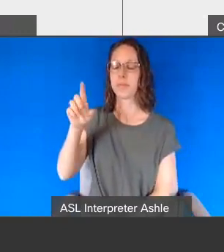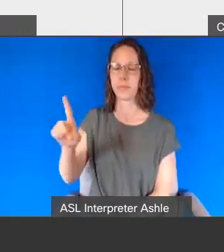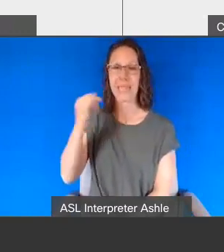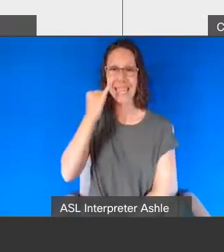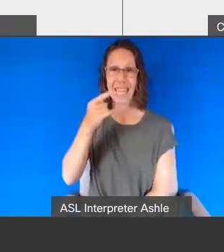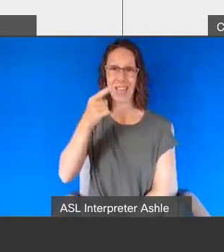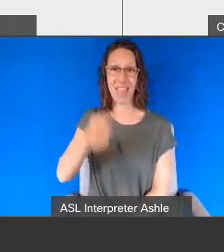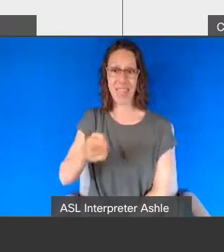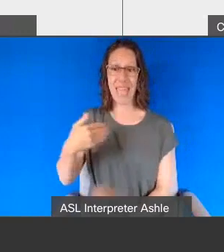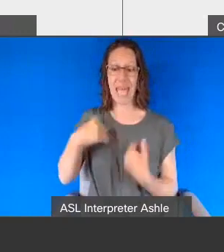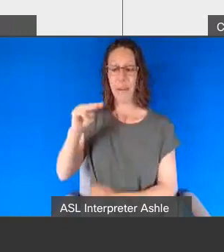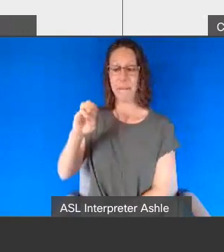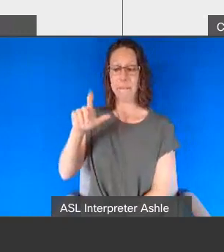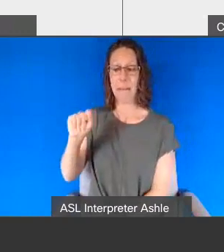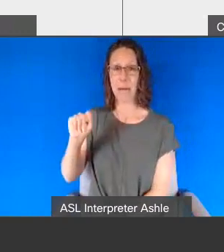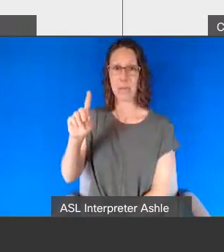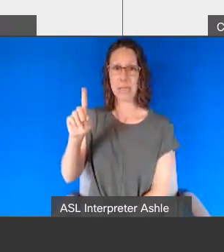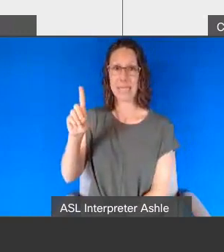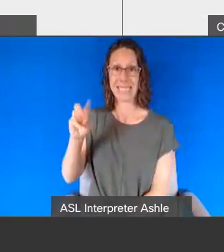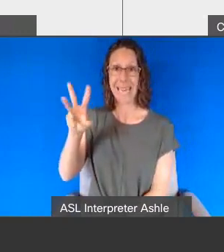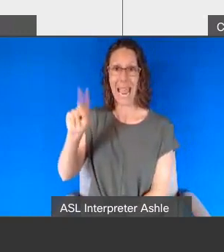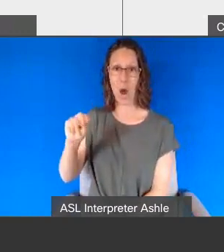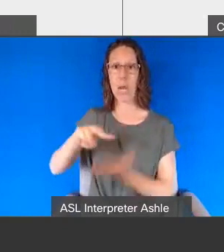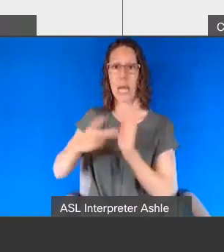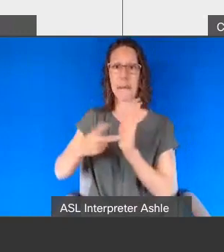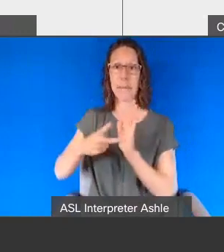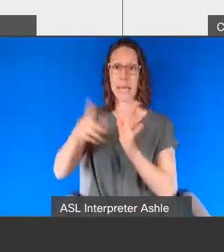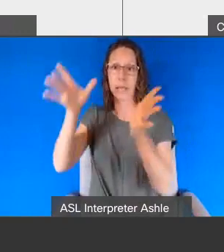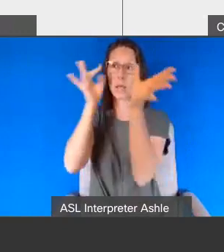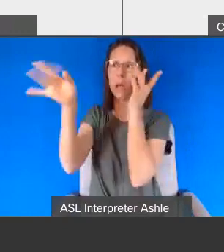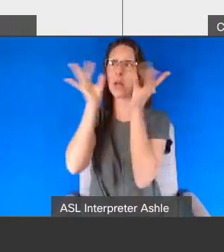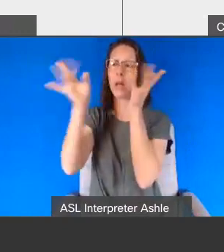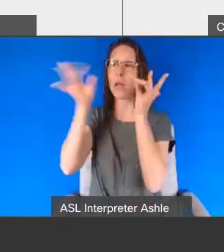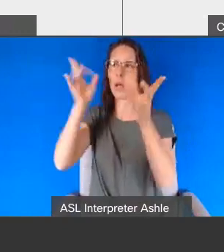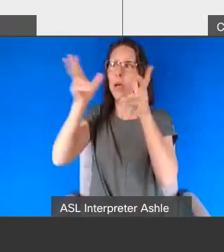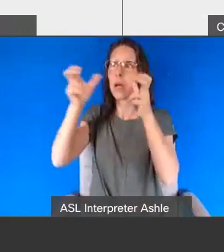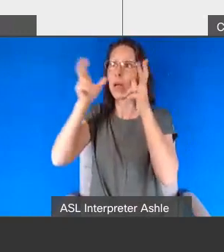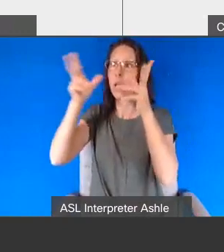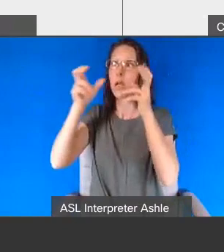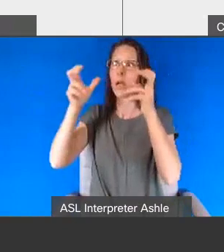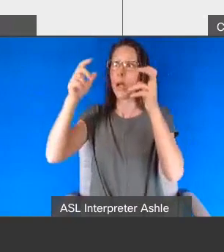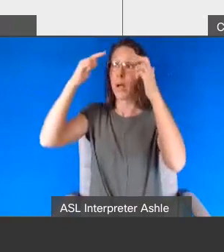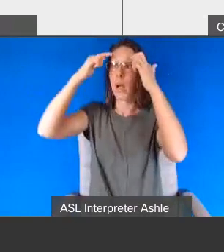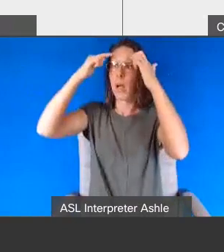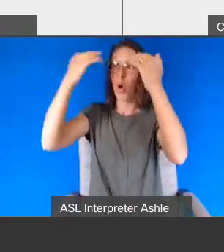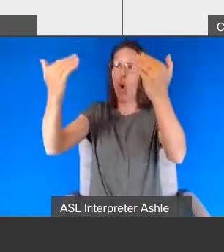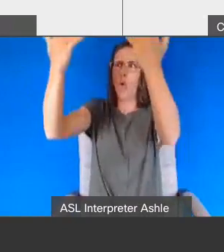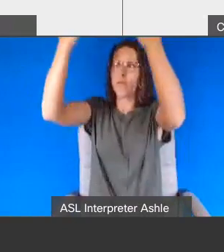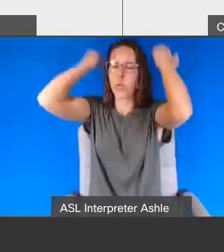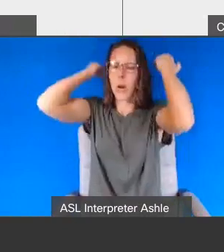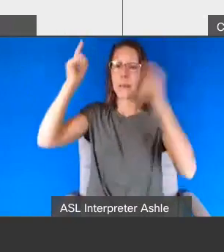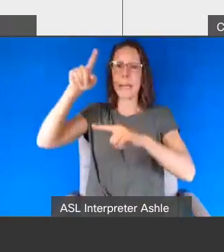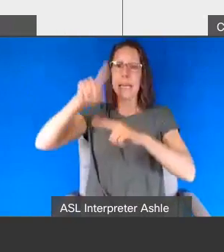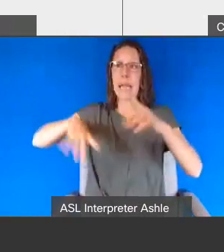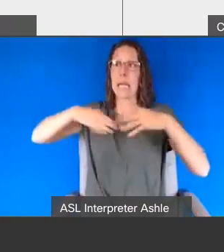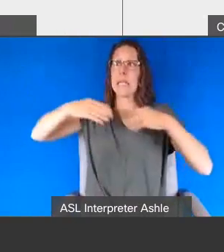unable to handle all of the sensory inputs and shuts down that it can manifest itself in